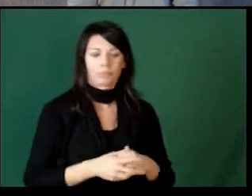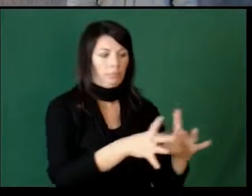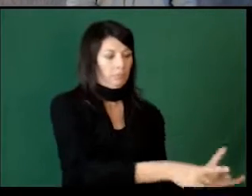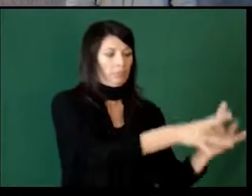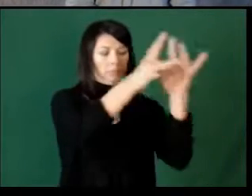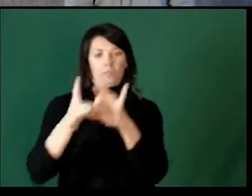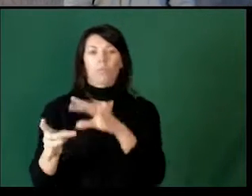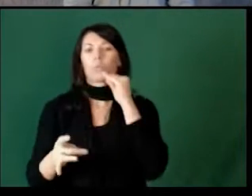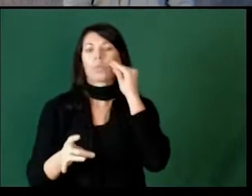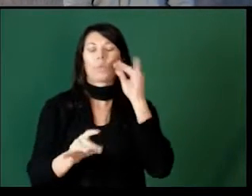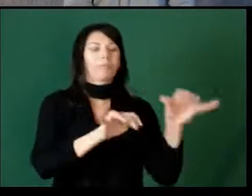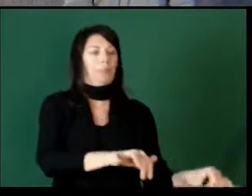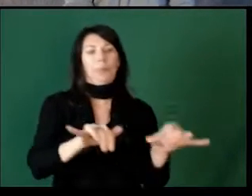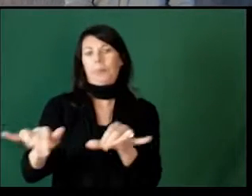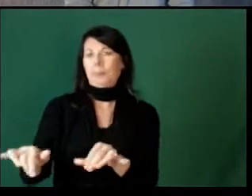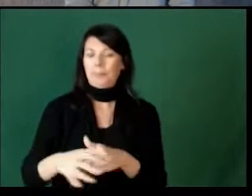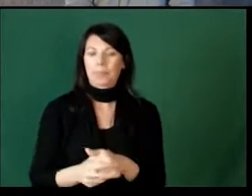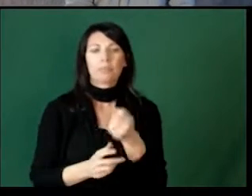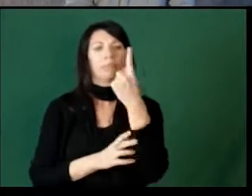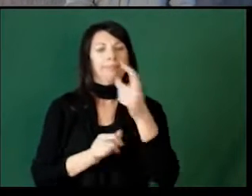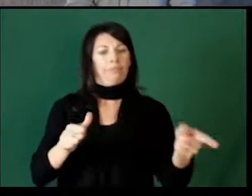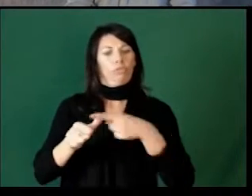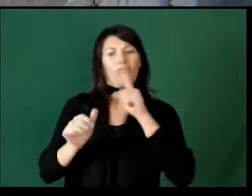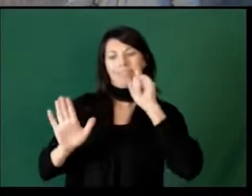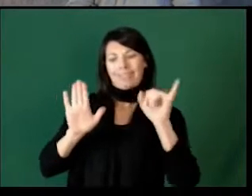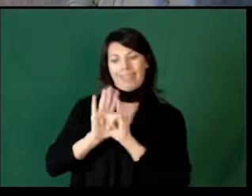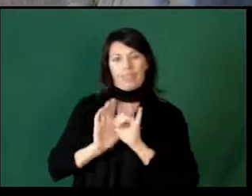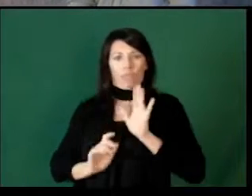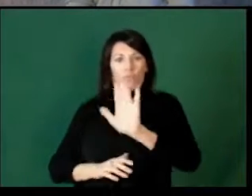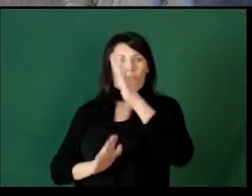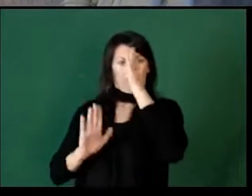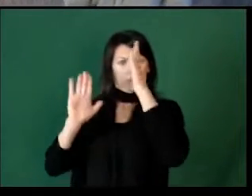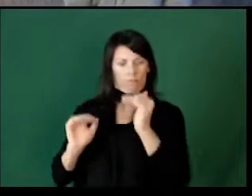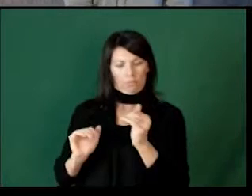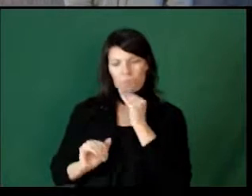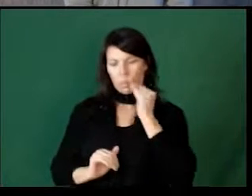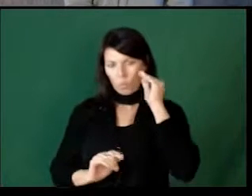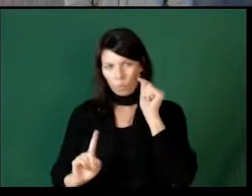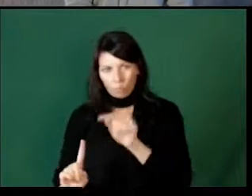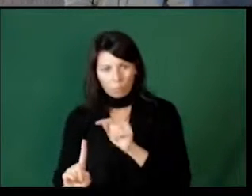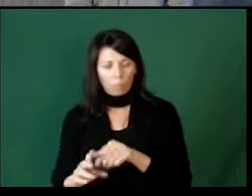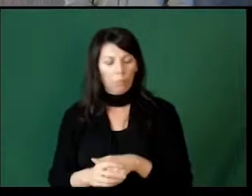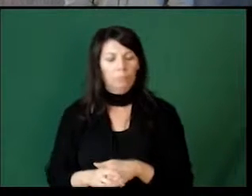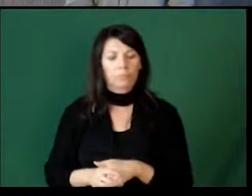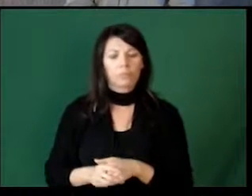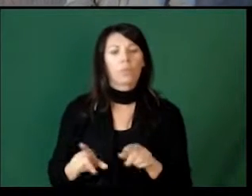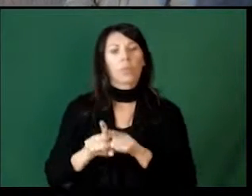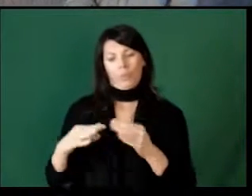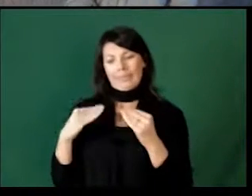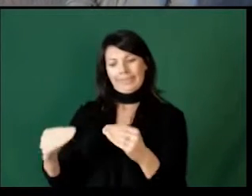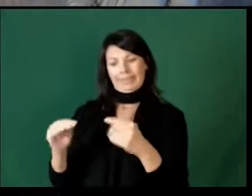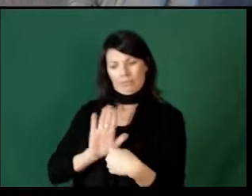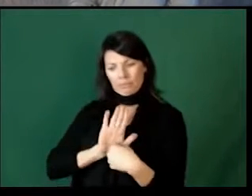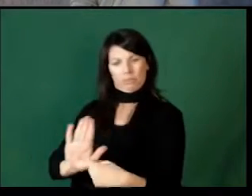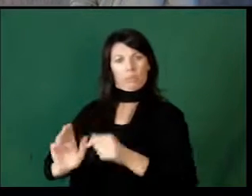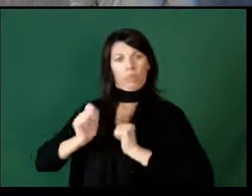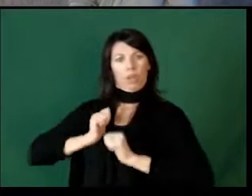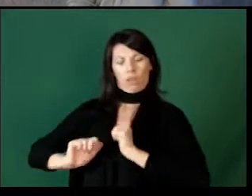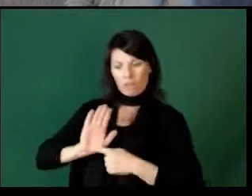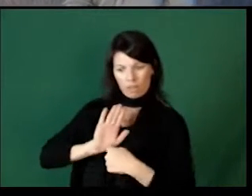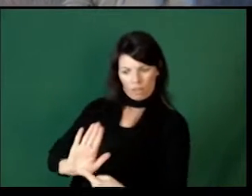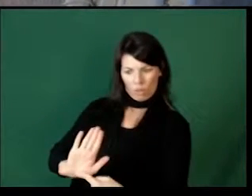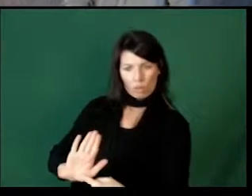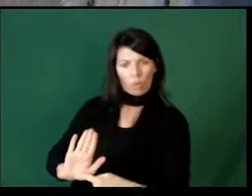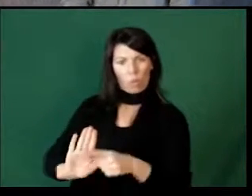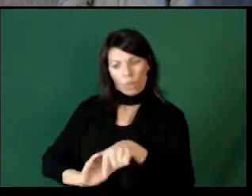Transferring those home is the exact same setup. You want to identify those expectations that you want at home. When you're teaching and modeling